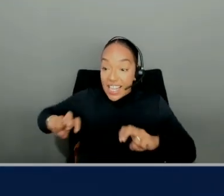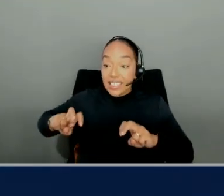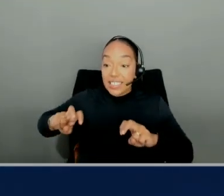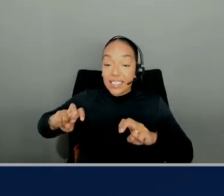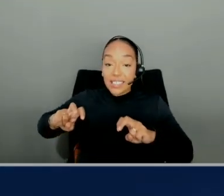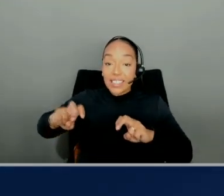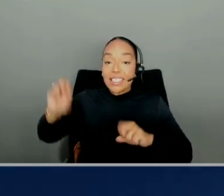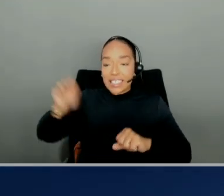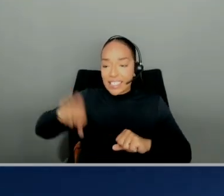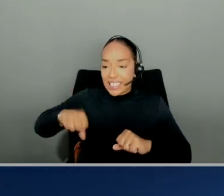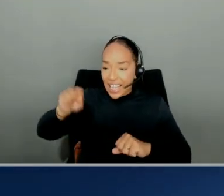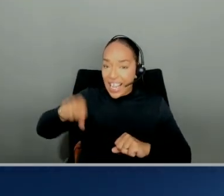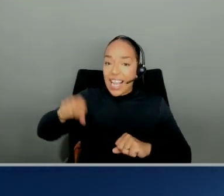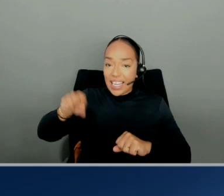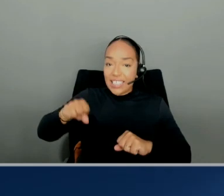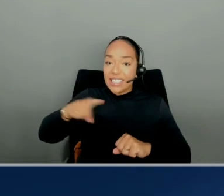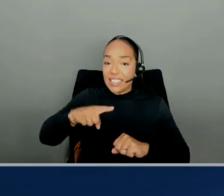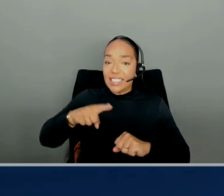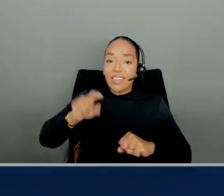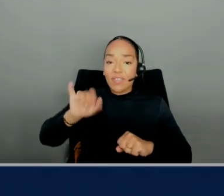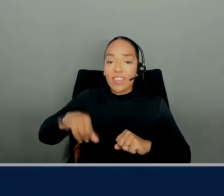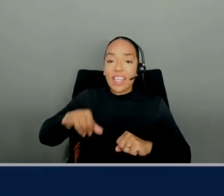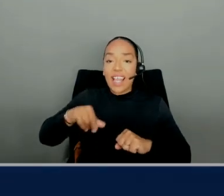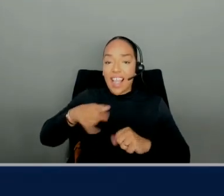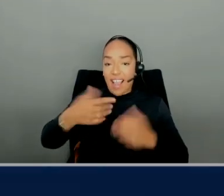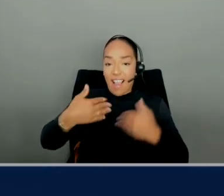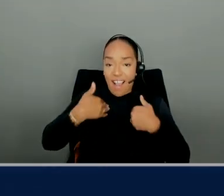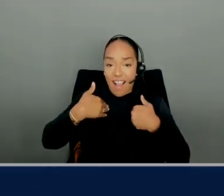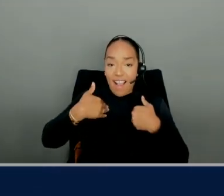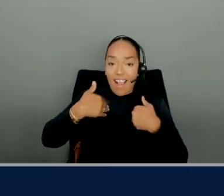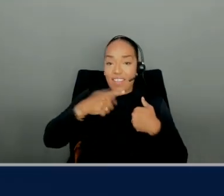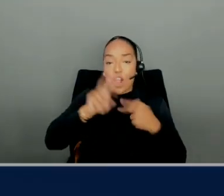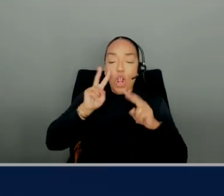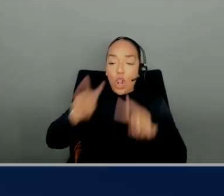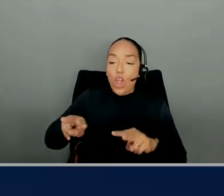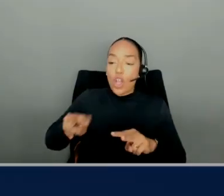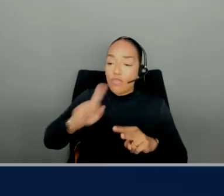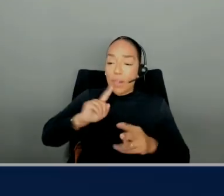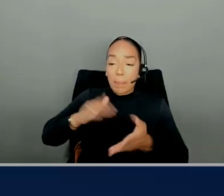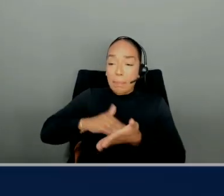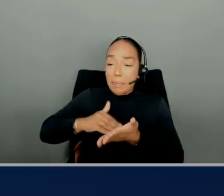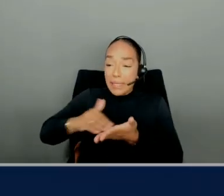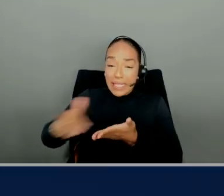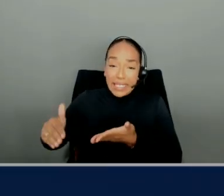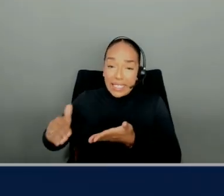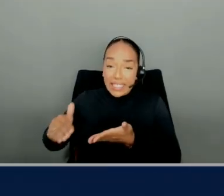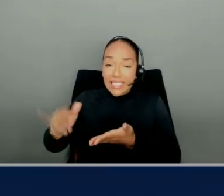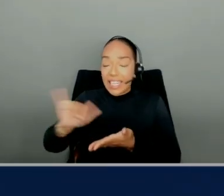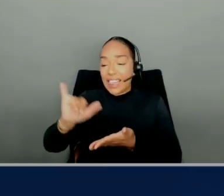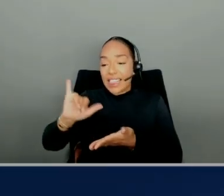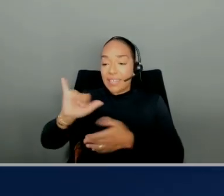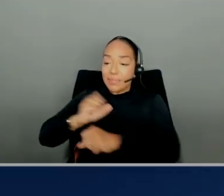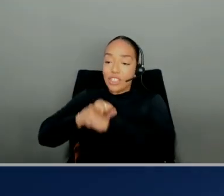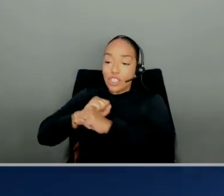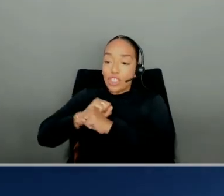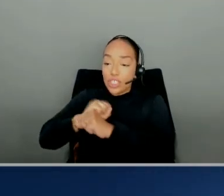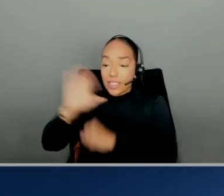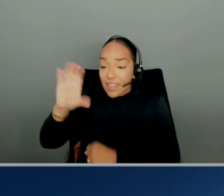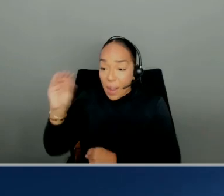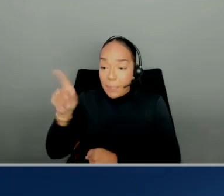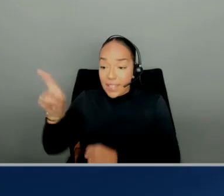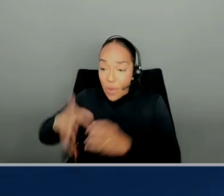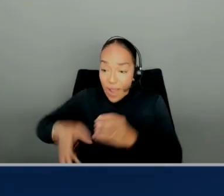absolutely. So, many of our customers, they are looking at, like, billions of devices for, like, for example, security companies and adding those